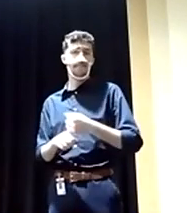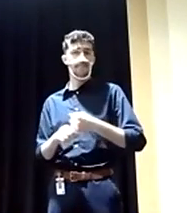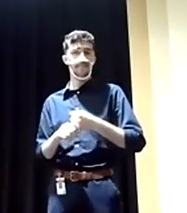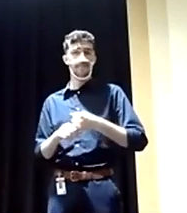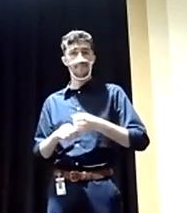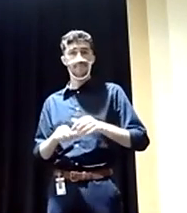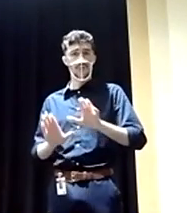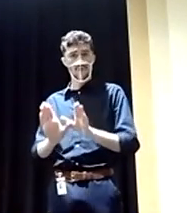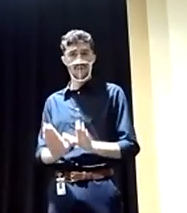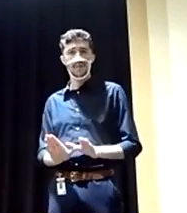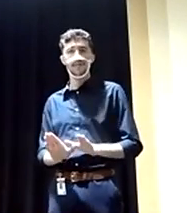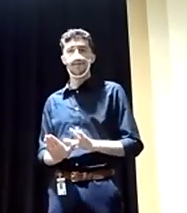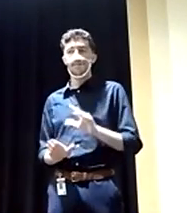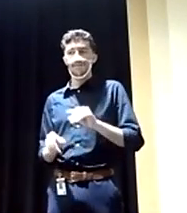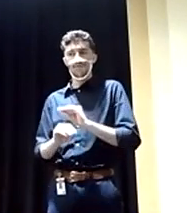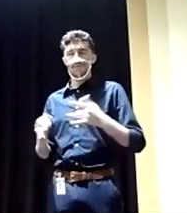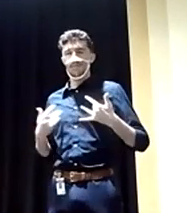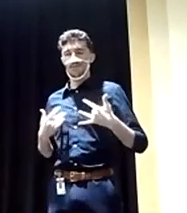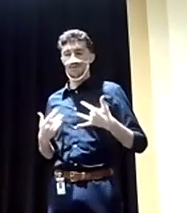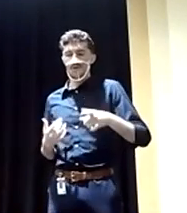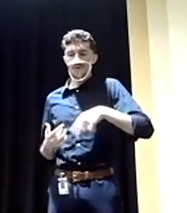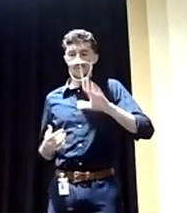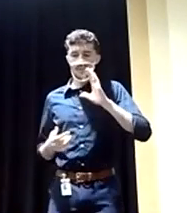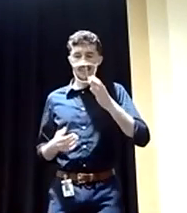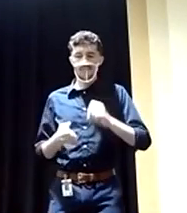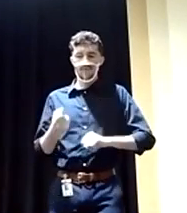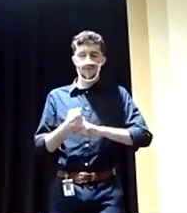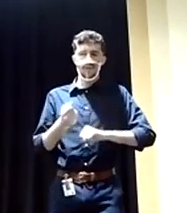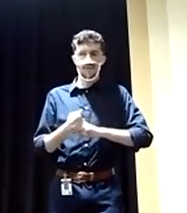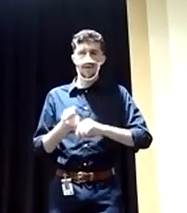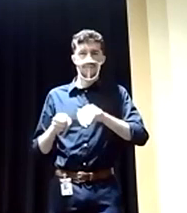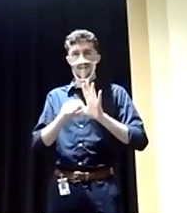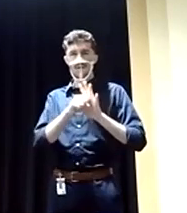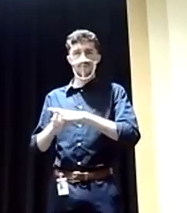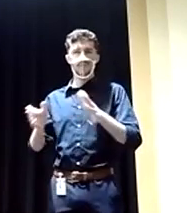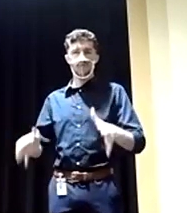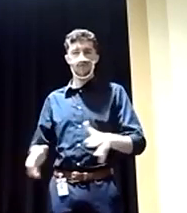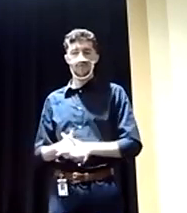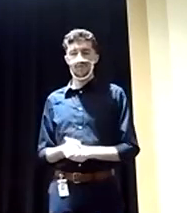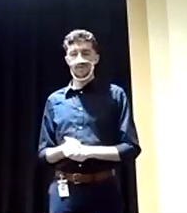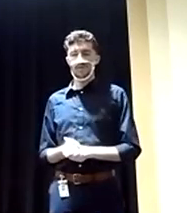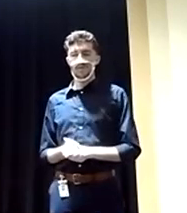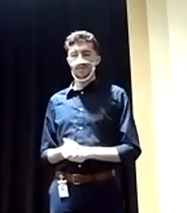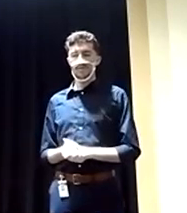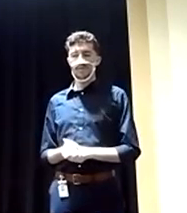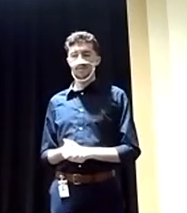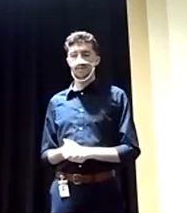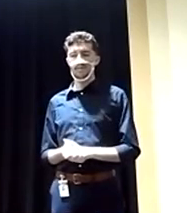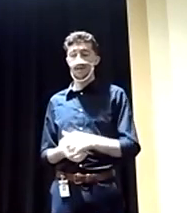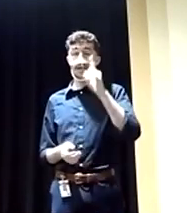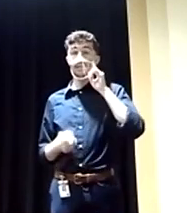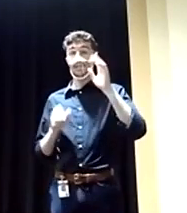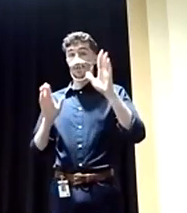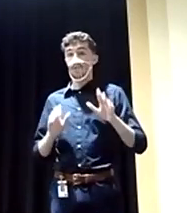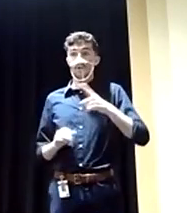no concern. In fact, on the contrary, we, we cheer on the, the, uh, the oppressor. I would sit back and say that I think it's wonderful that we